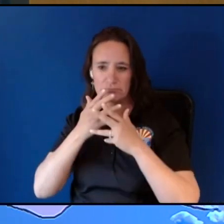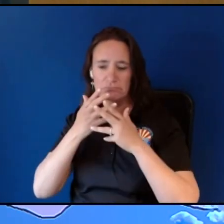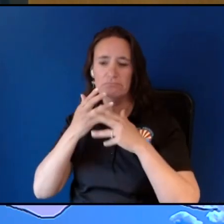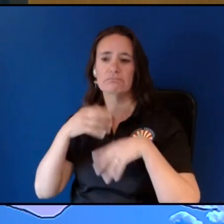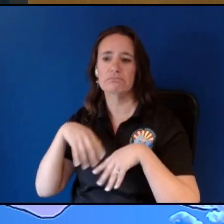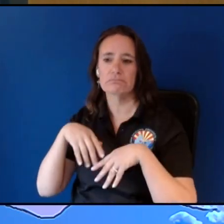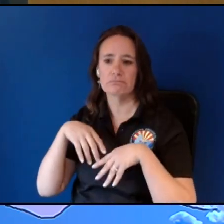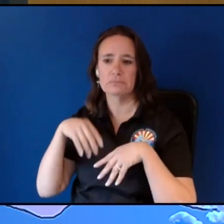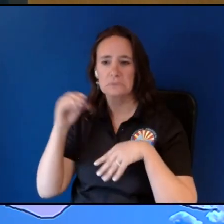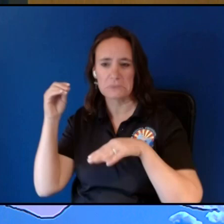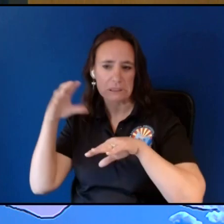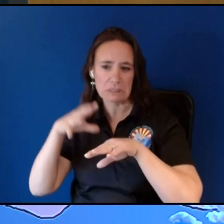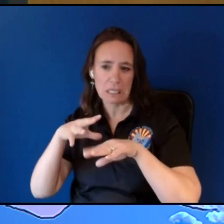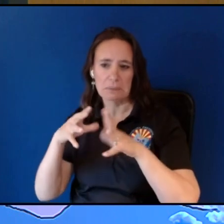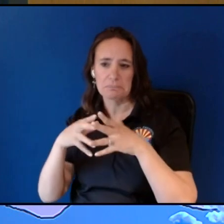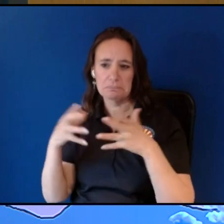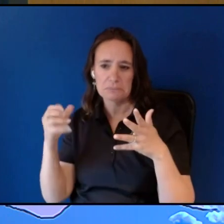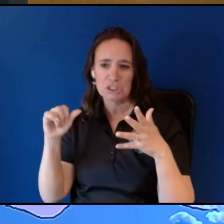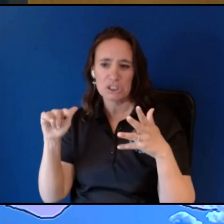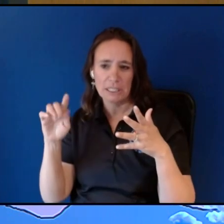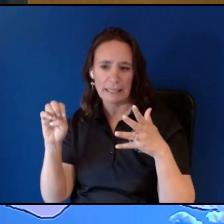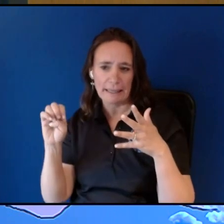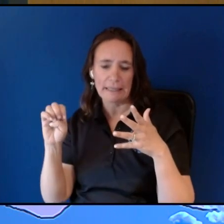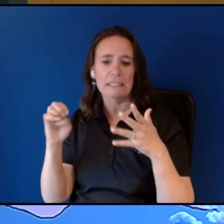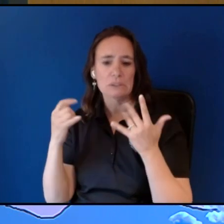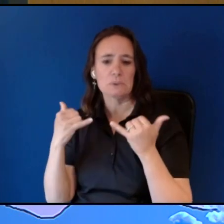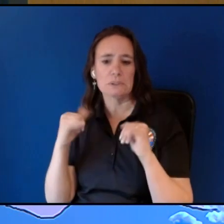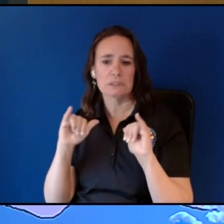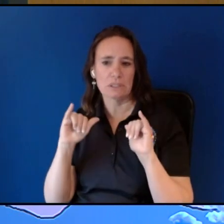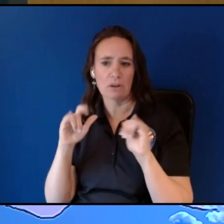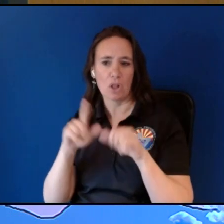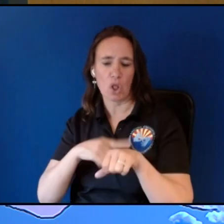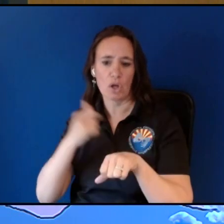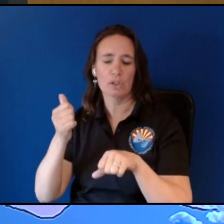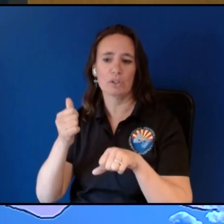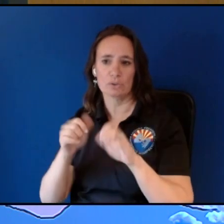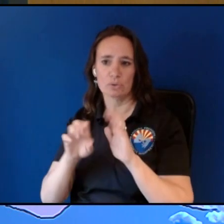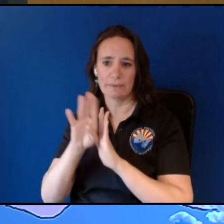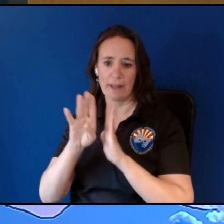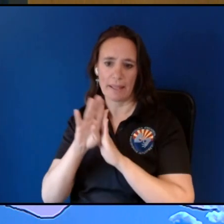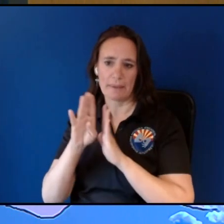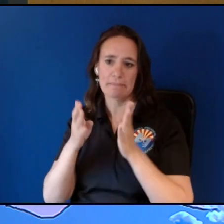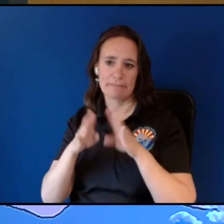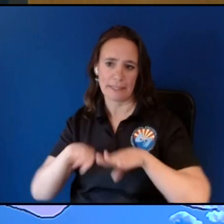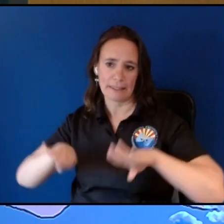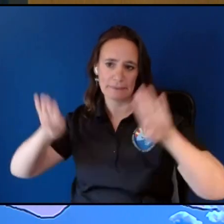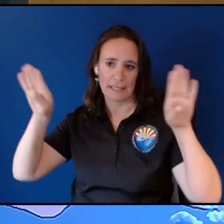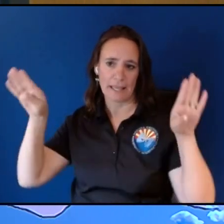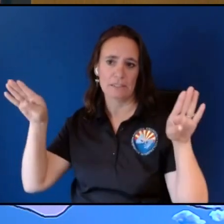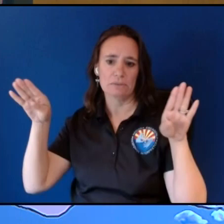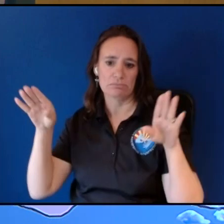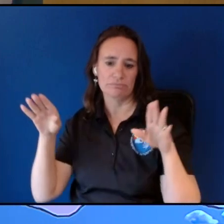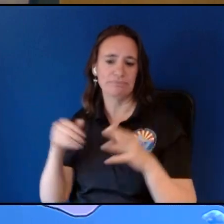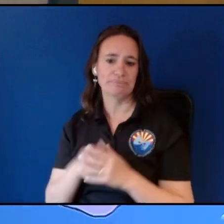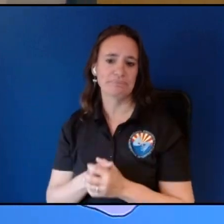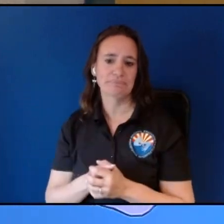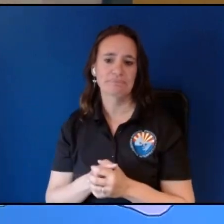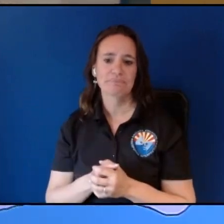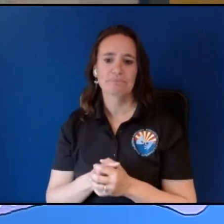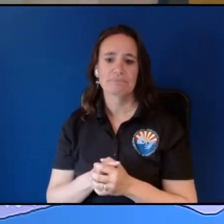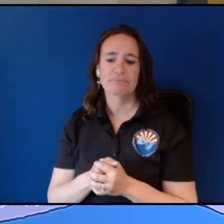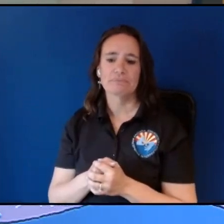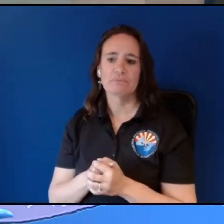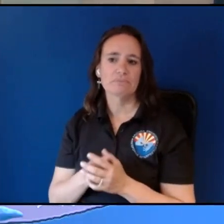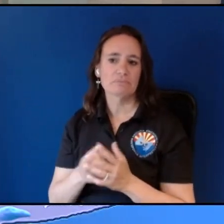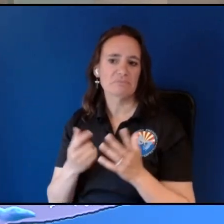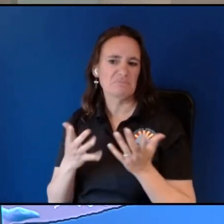a little bit longer so it takes a bit a bit longer to develop those up canyon winds this is really just a rule of thumb